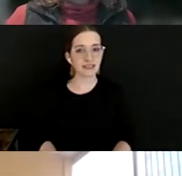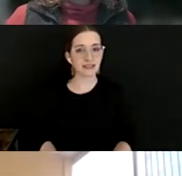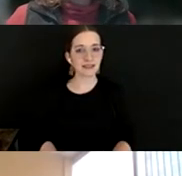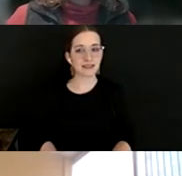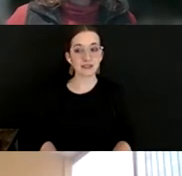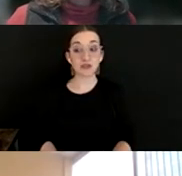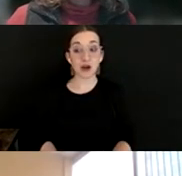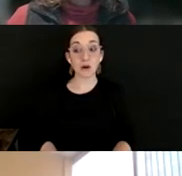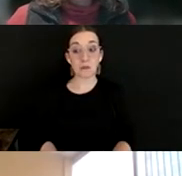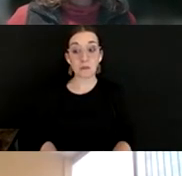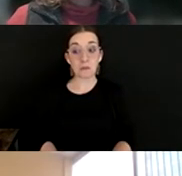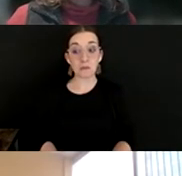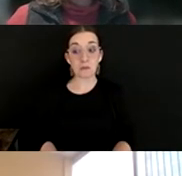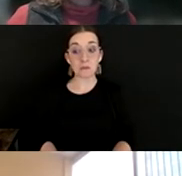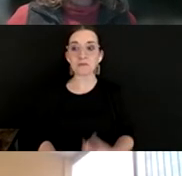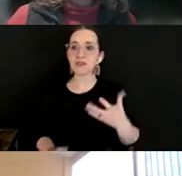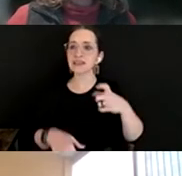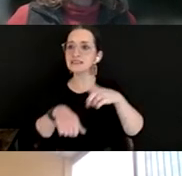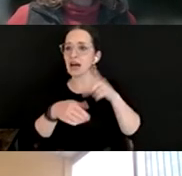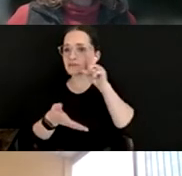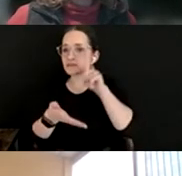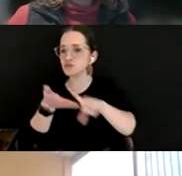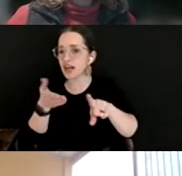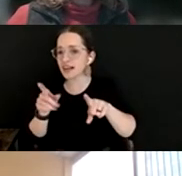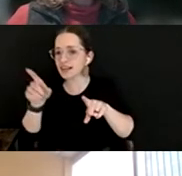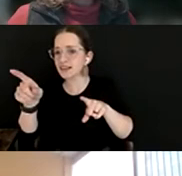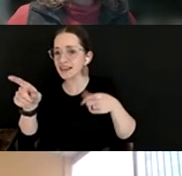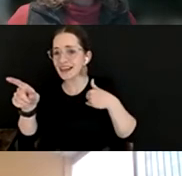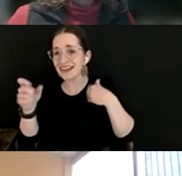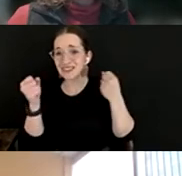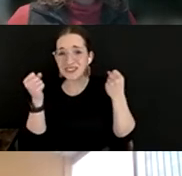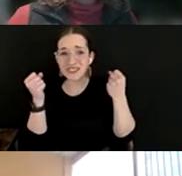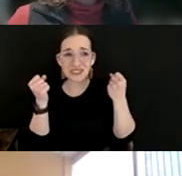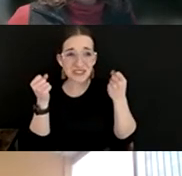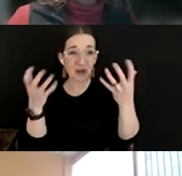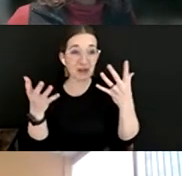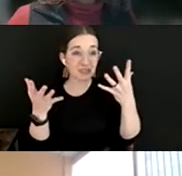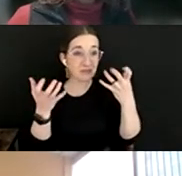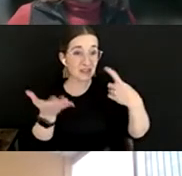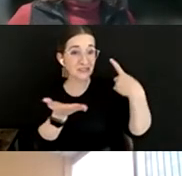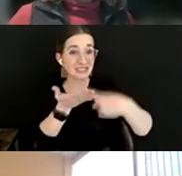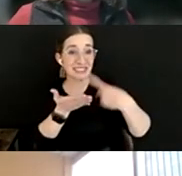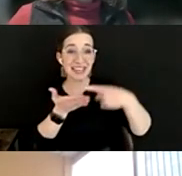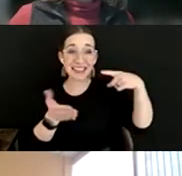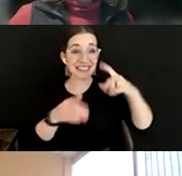So I want to do a quick time check because we have so much we want to accomplish and it's a really fast hour.